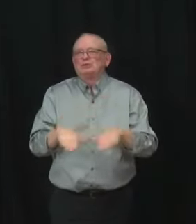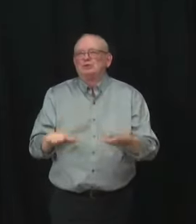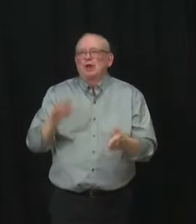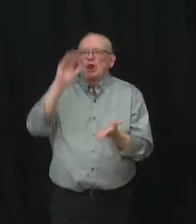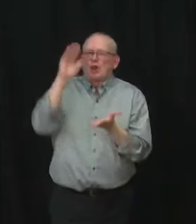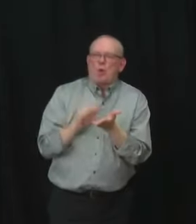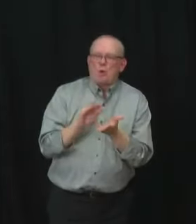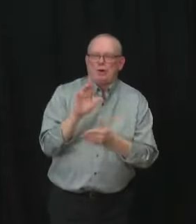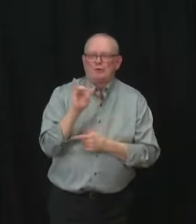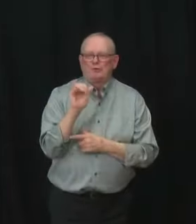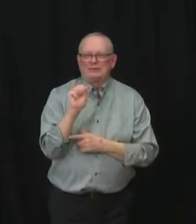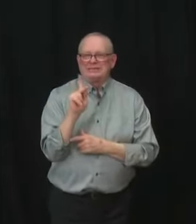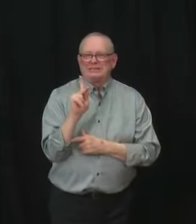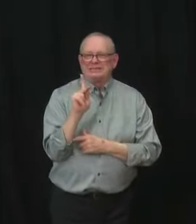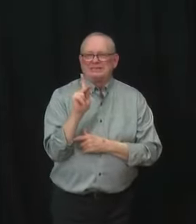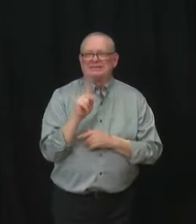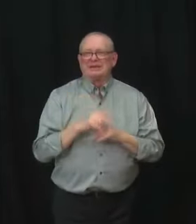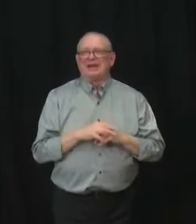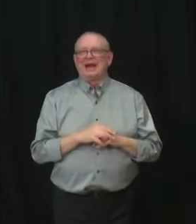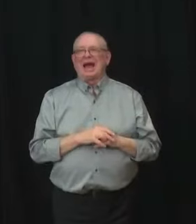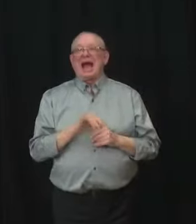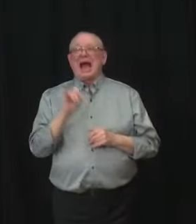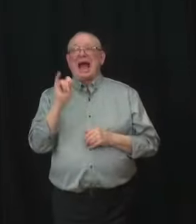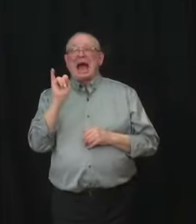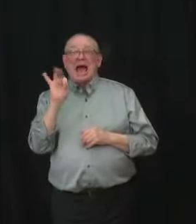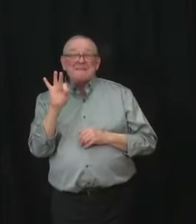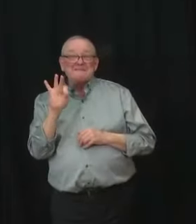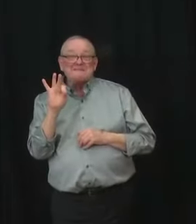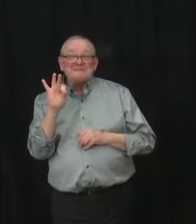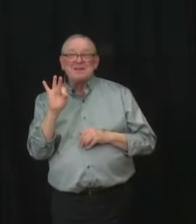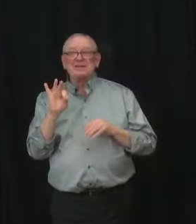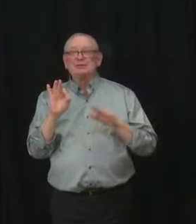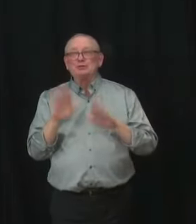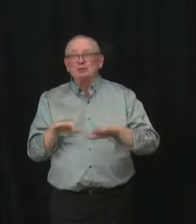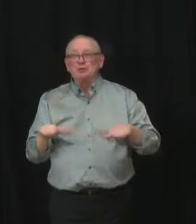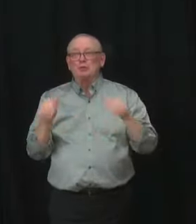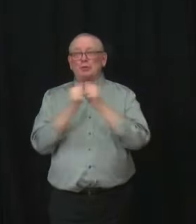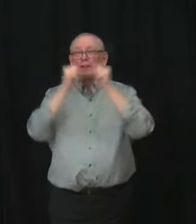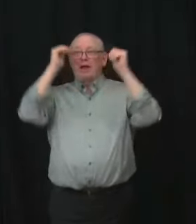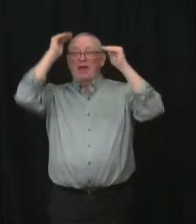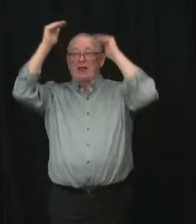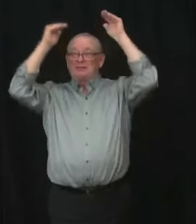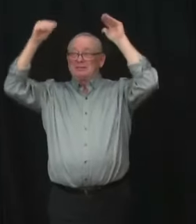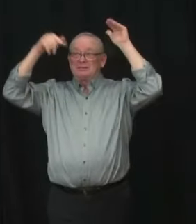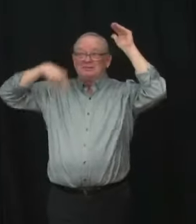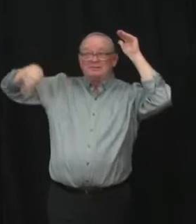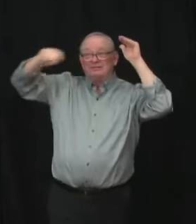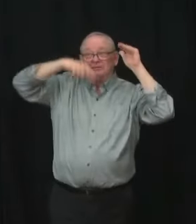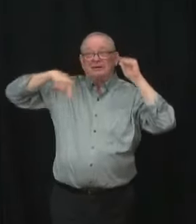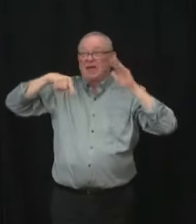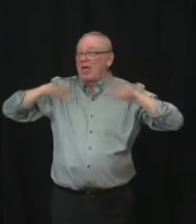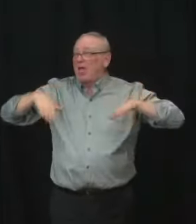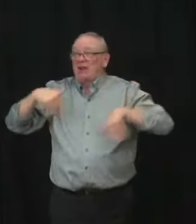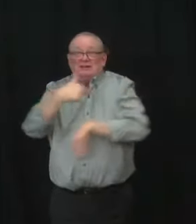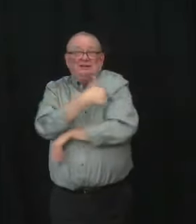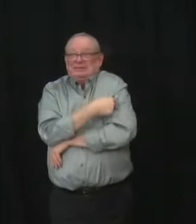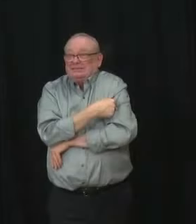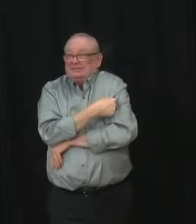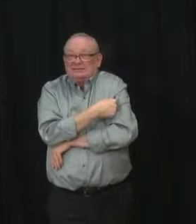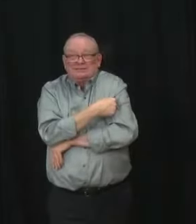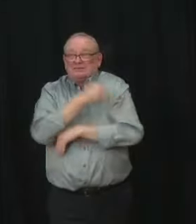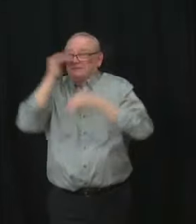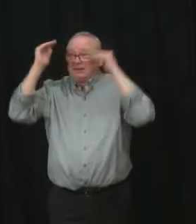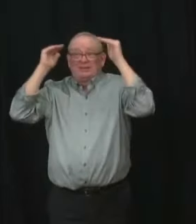-19 compared to children in households where all adults are fully vaccinated. This data supports the fact that